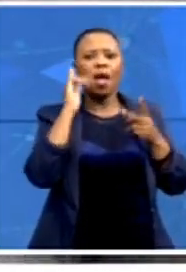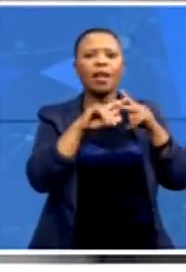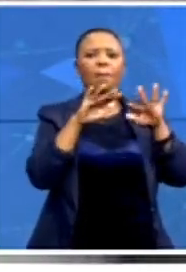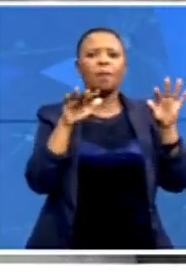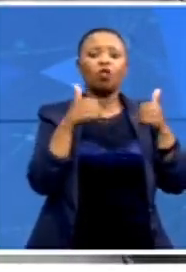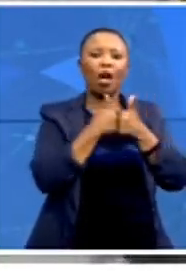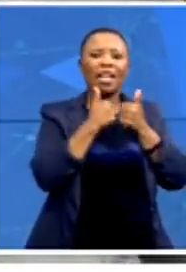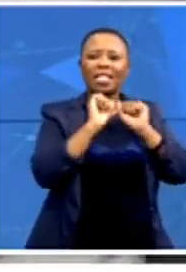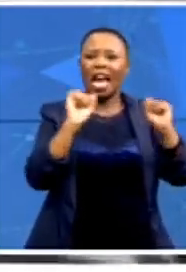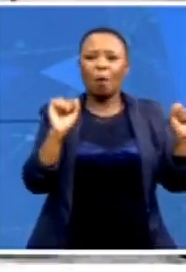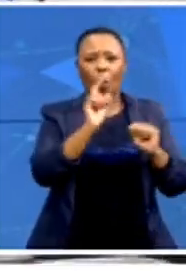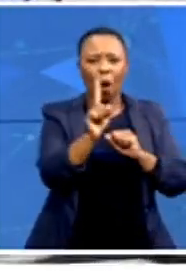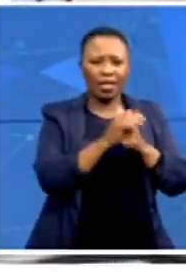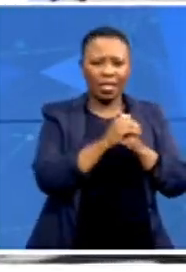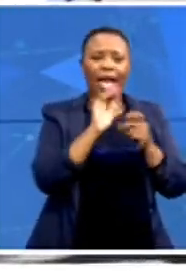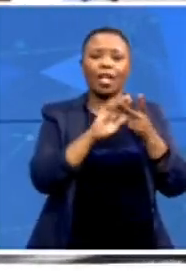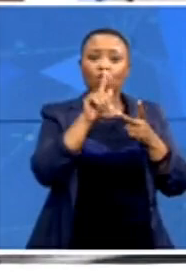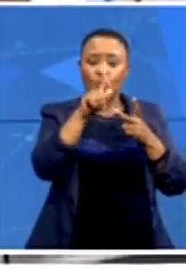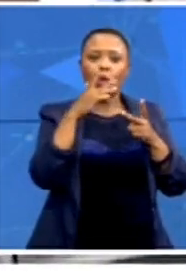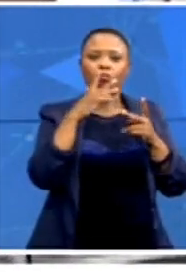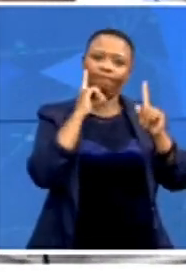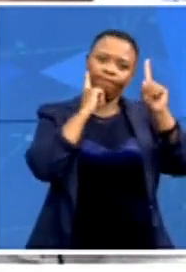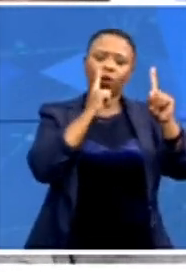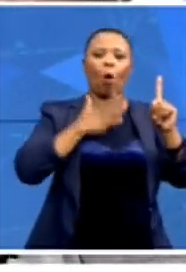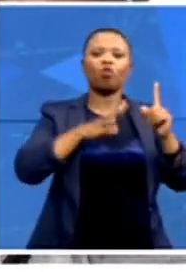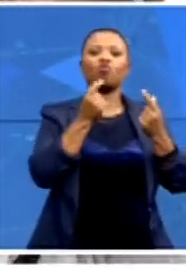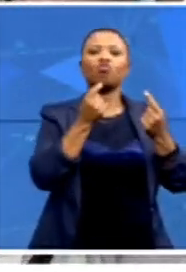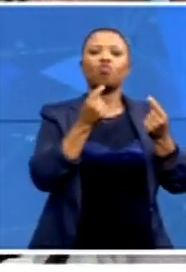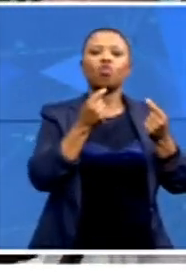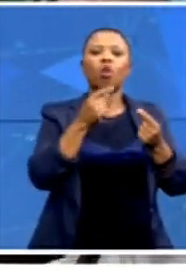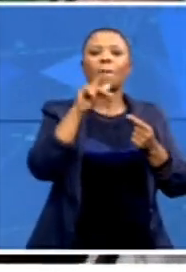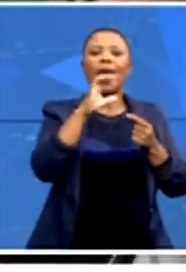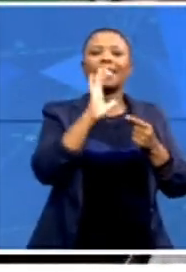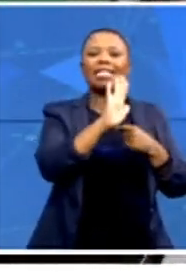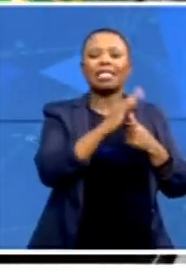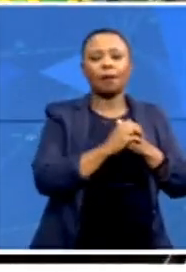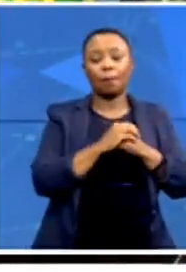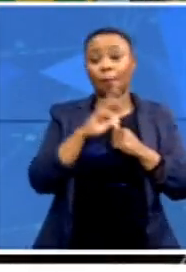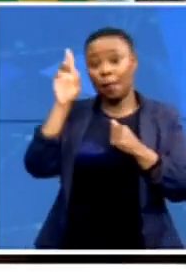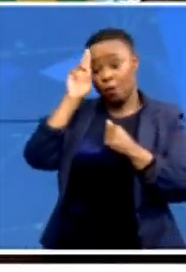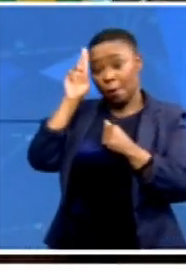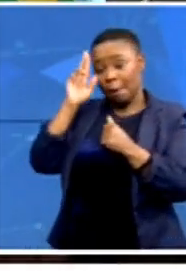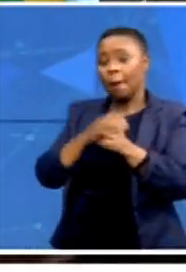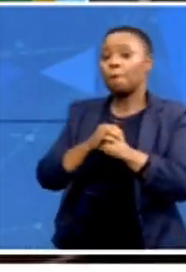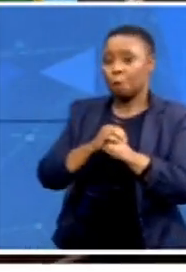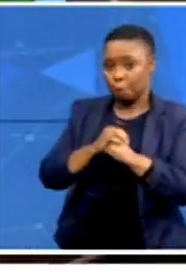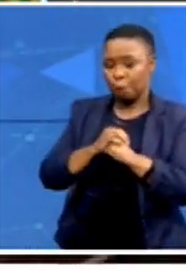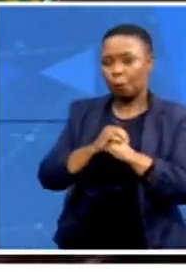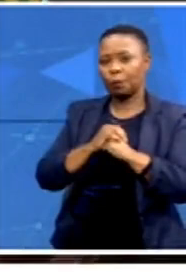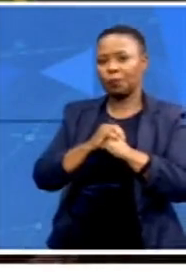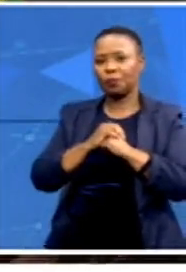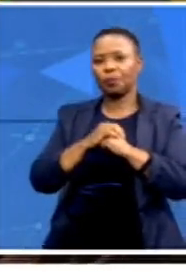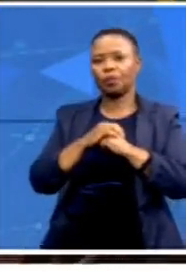willing to do as the PAC. The problem, remember, we are going for, we are encountering local government elections and